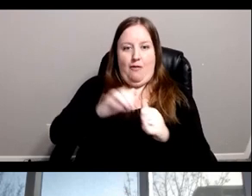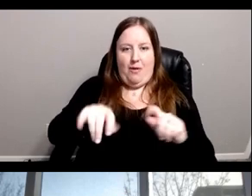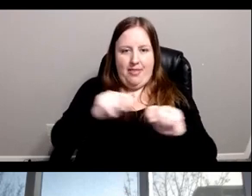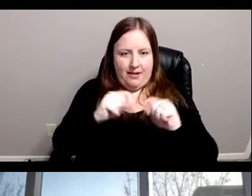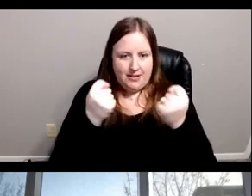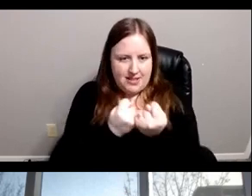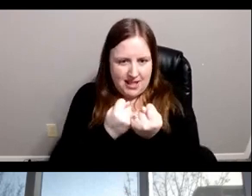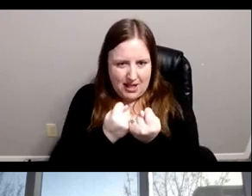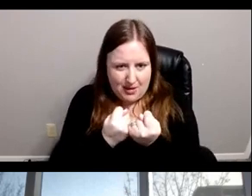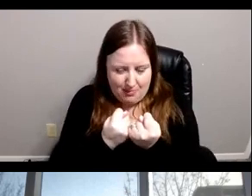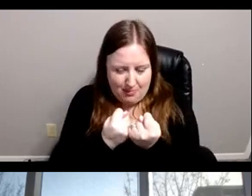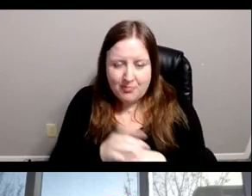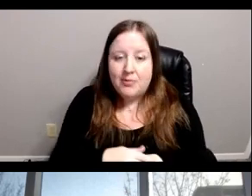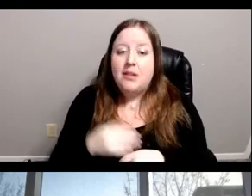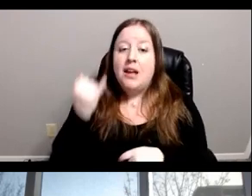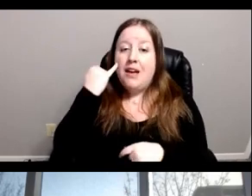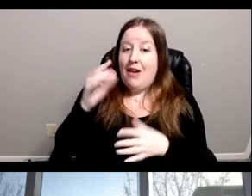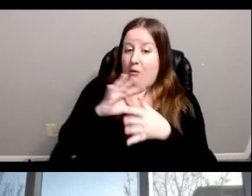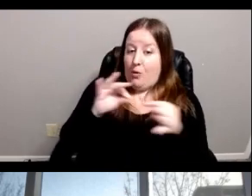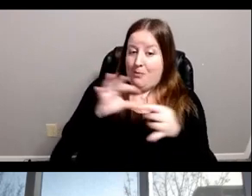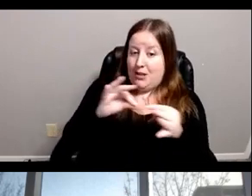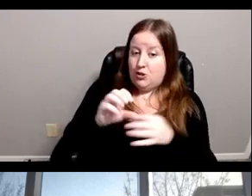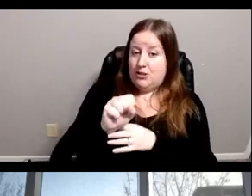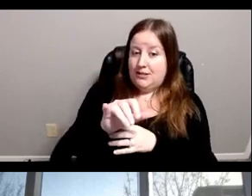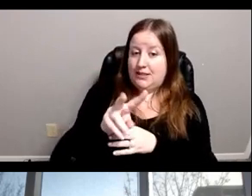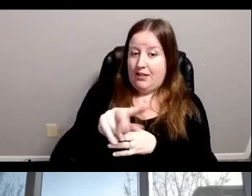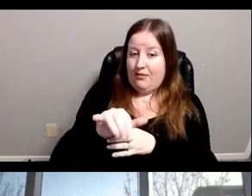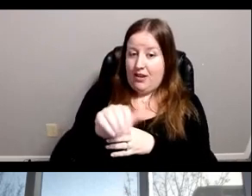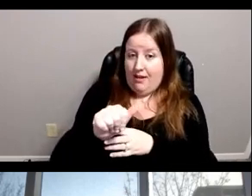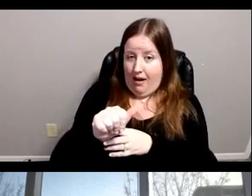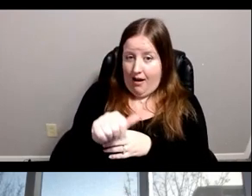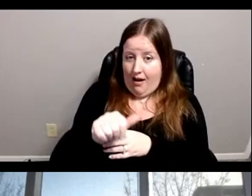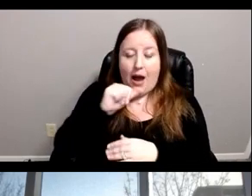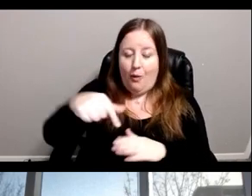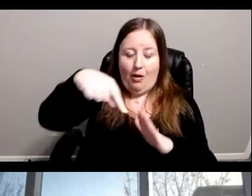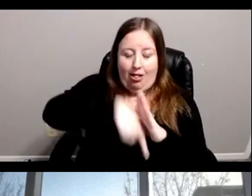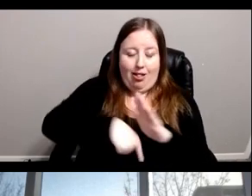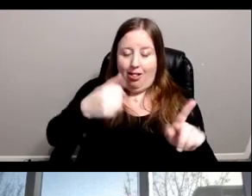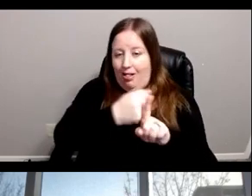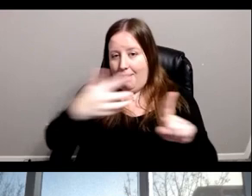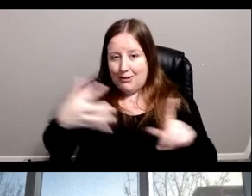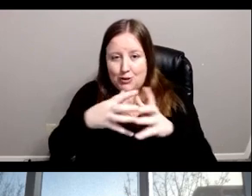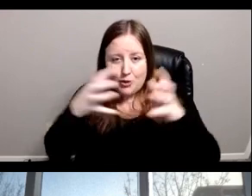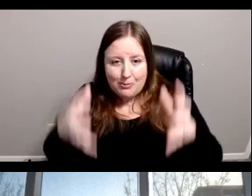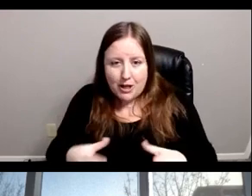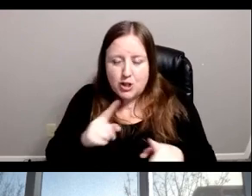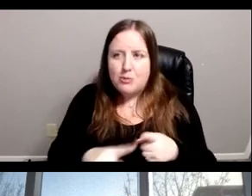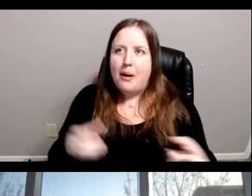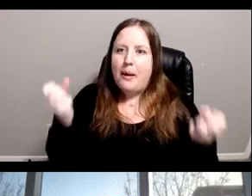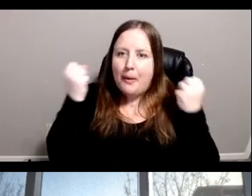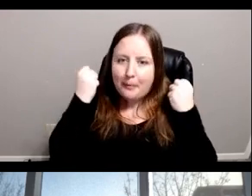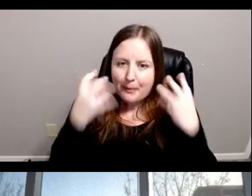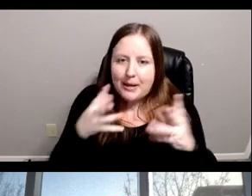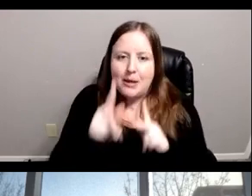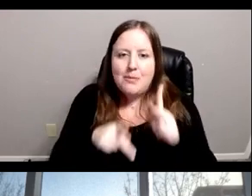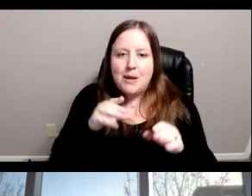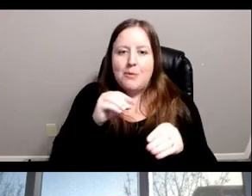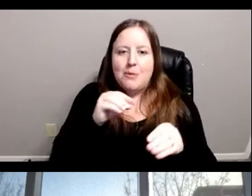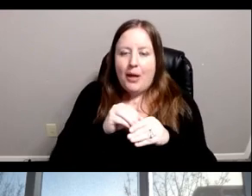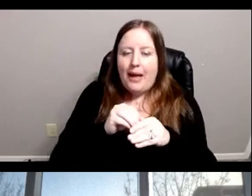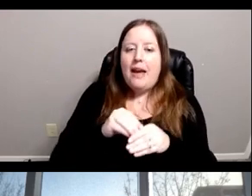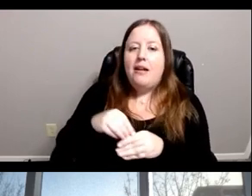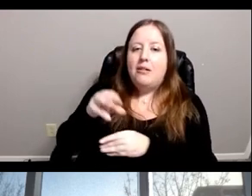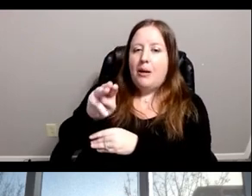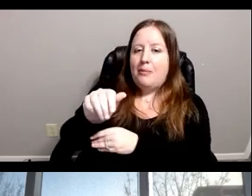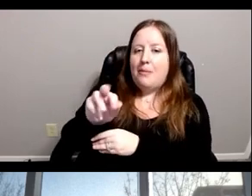And, you if I could say, Sylvia, obviously, I'm not going to say too much, but there is a huge number of people there in Marinello, you know,